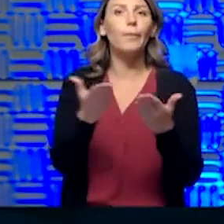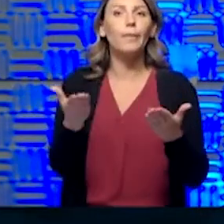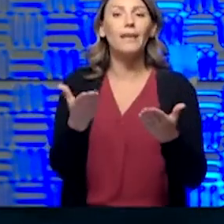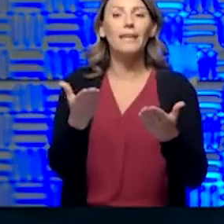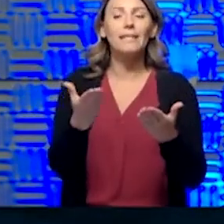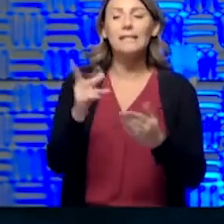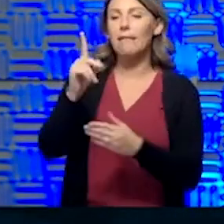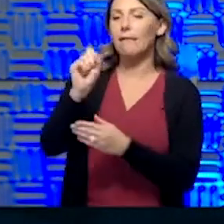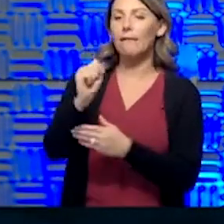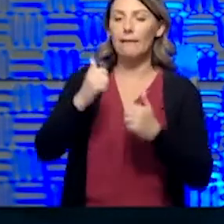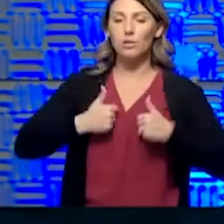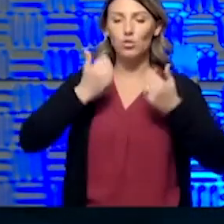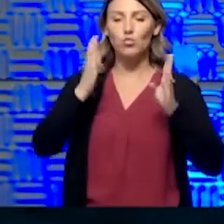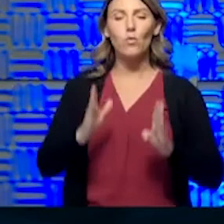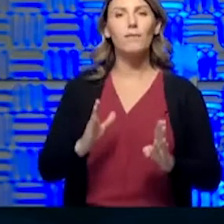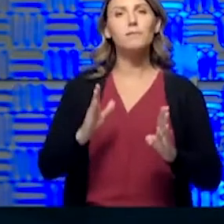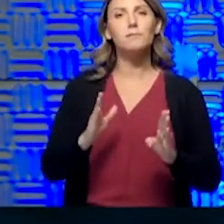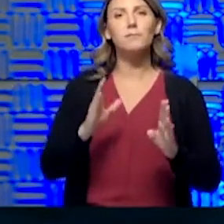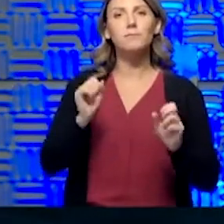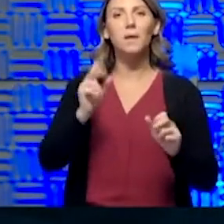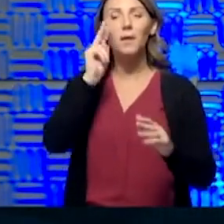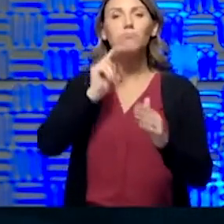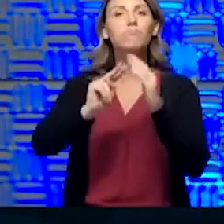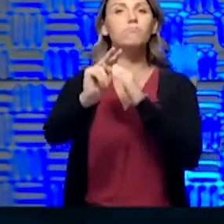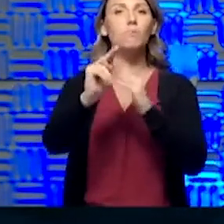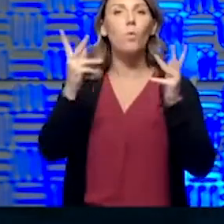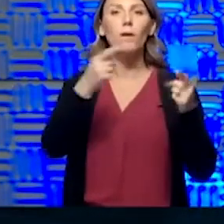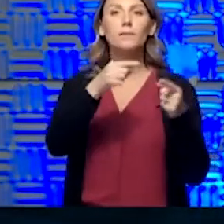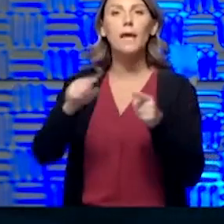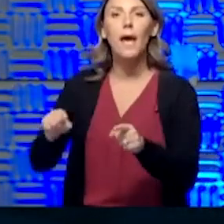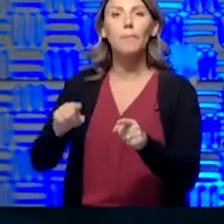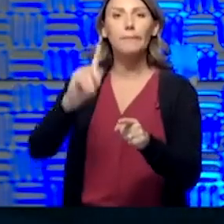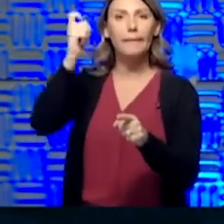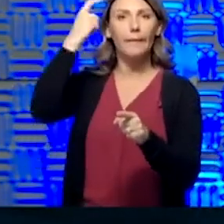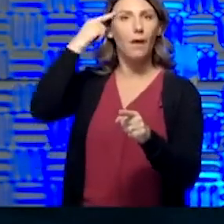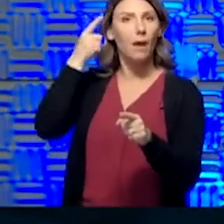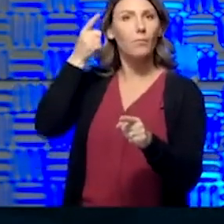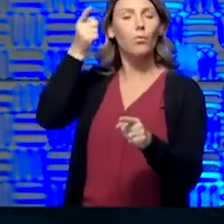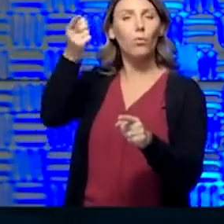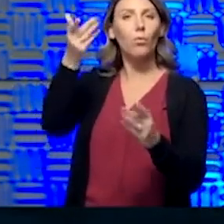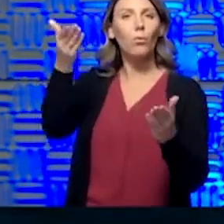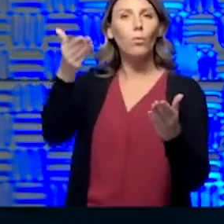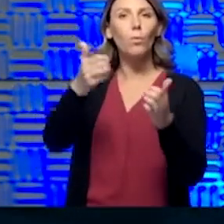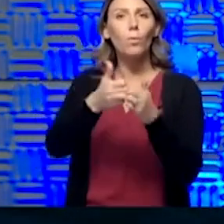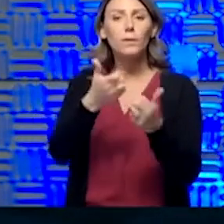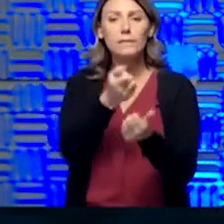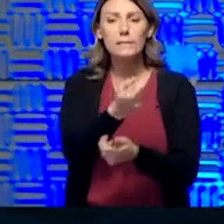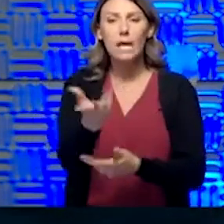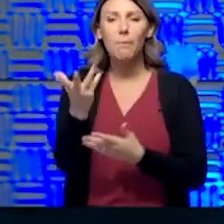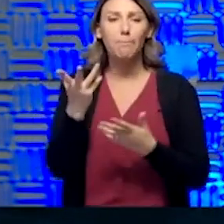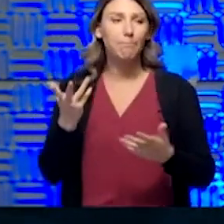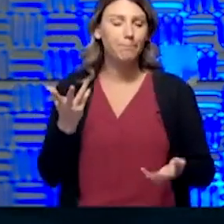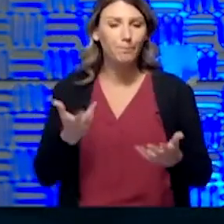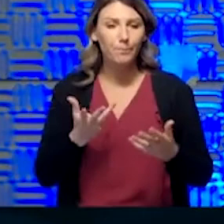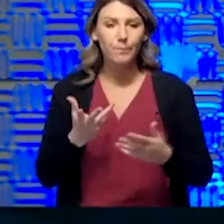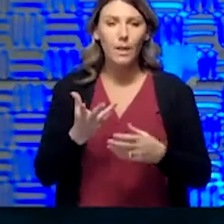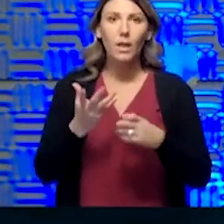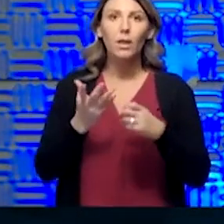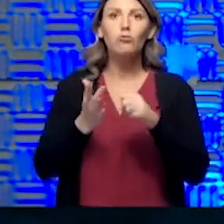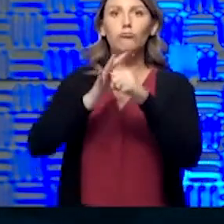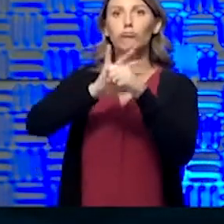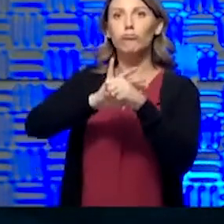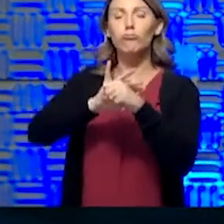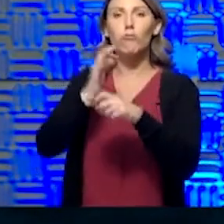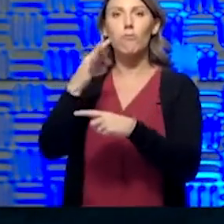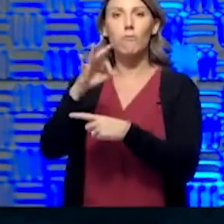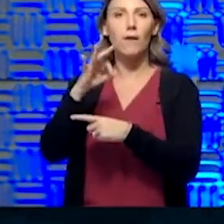can look forward to as far as what's going to be happening on Capitol Hill with some of these, with either some coronavirus response or